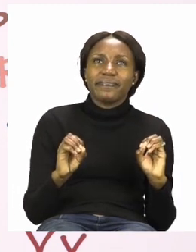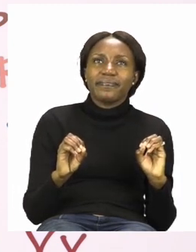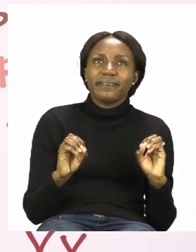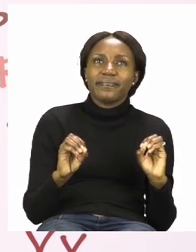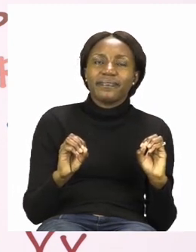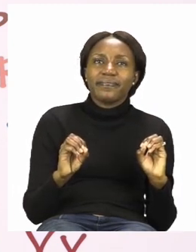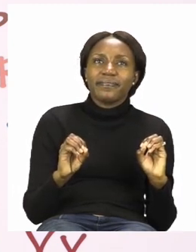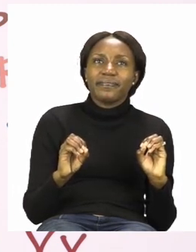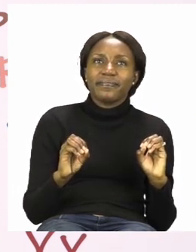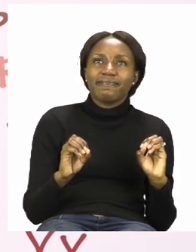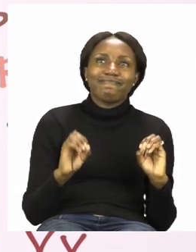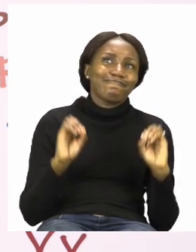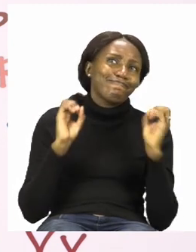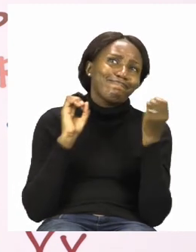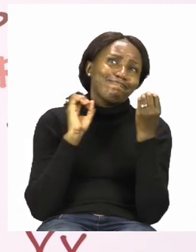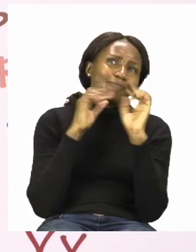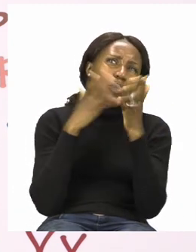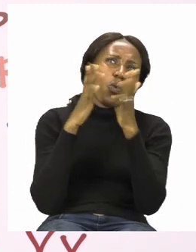Yay!